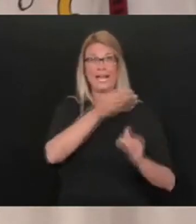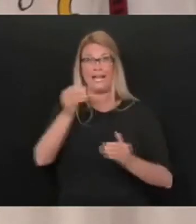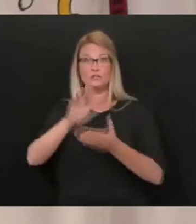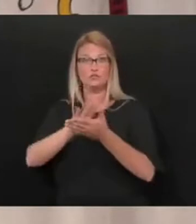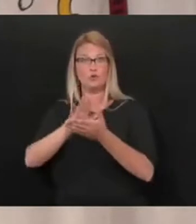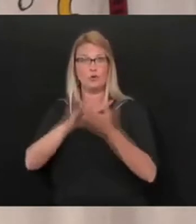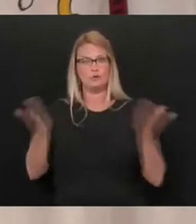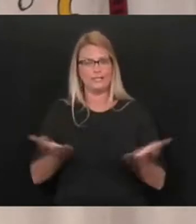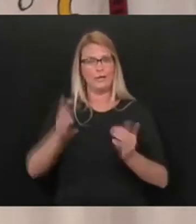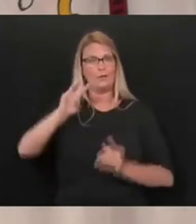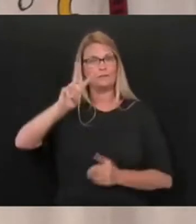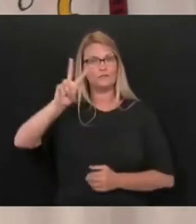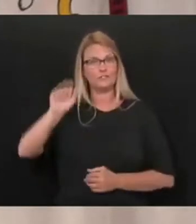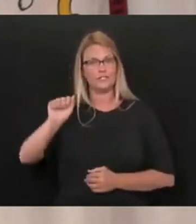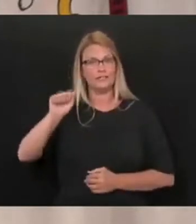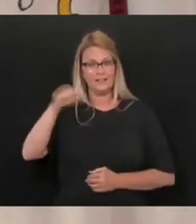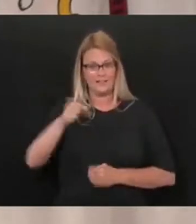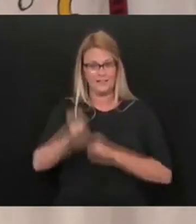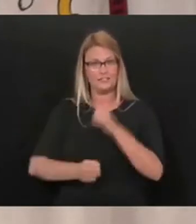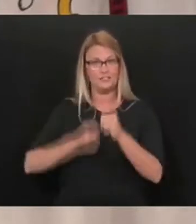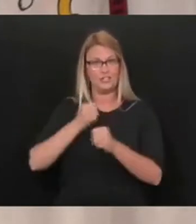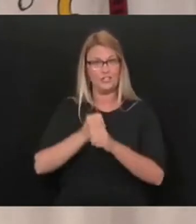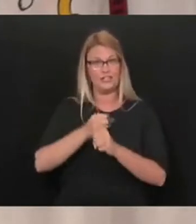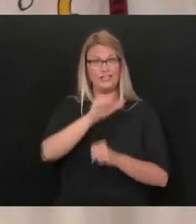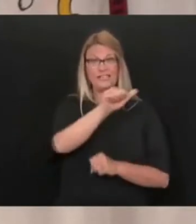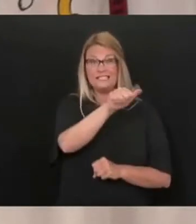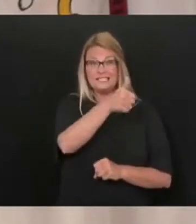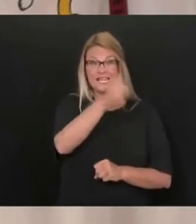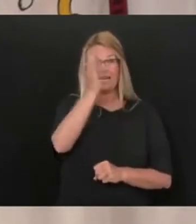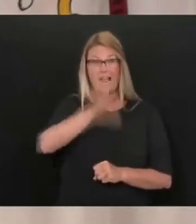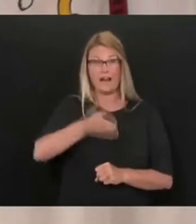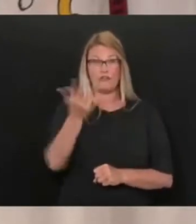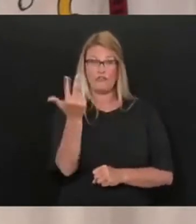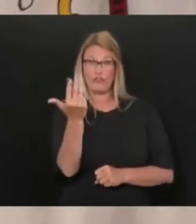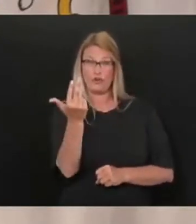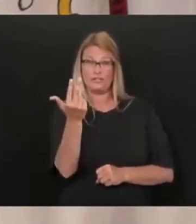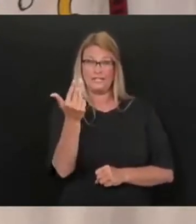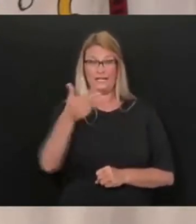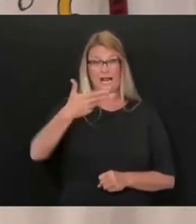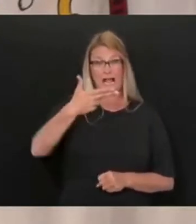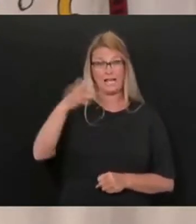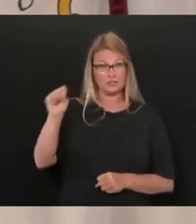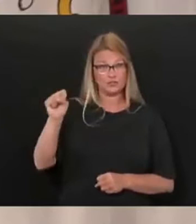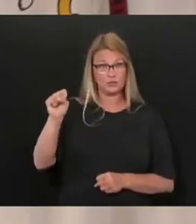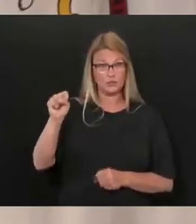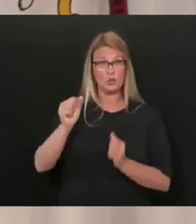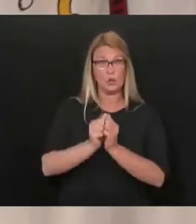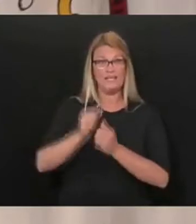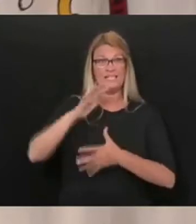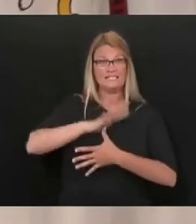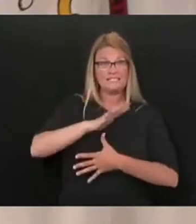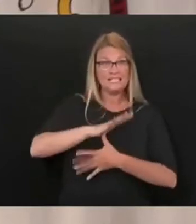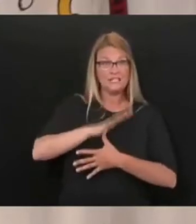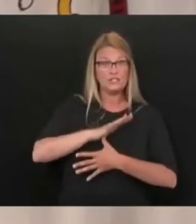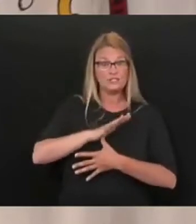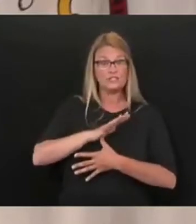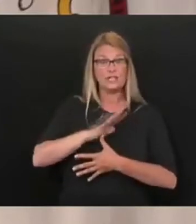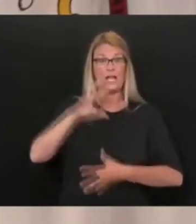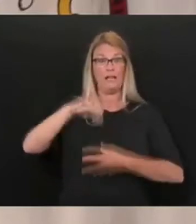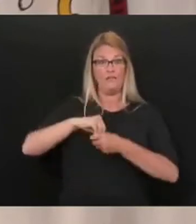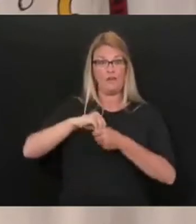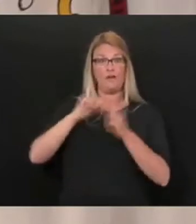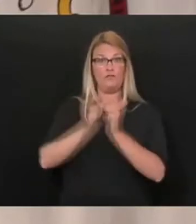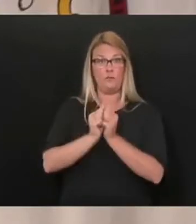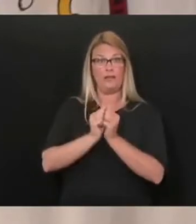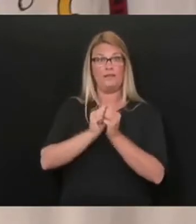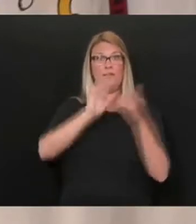This year, 10 out of the 13 high schools with seniors in communities in school, in the communities in schools